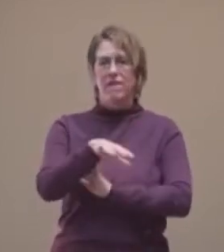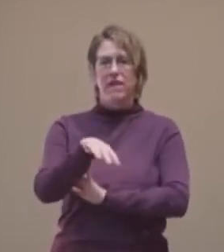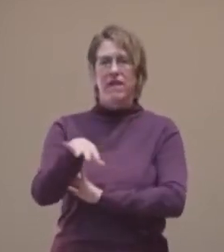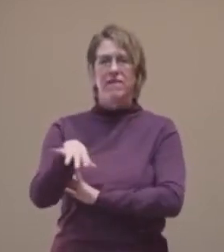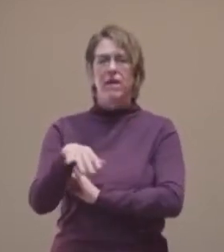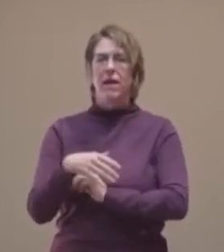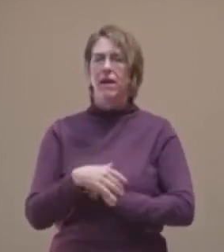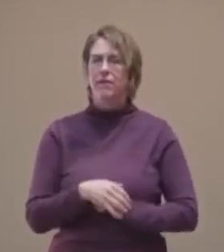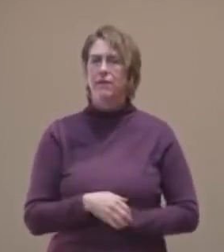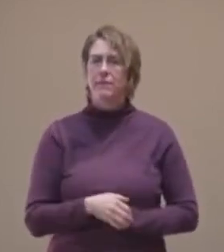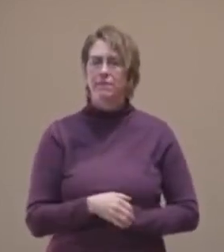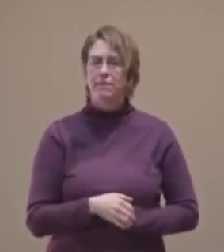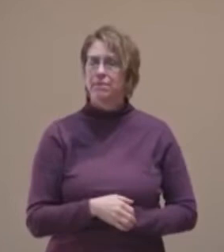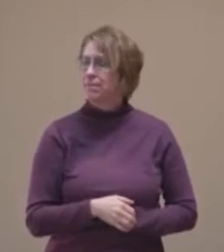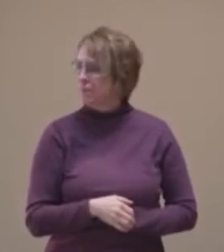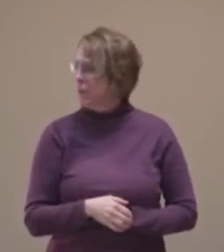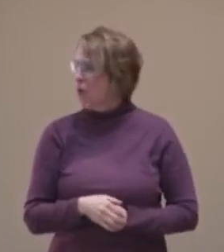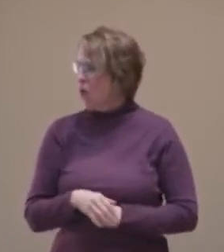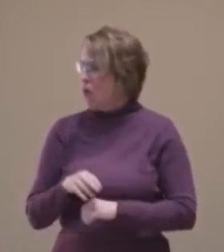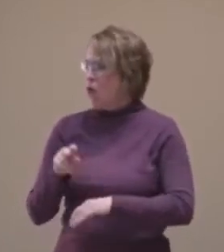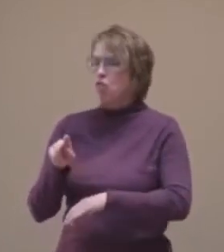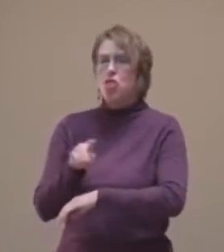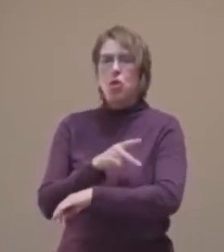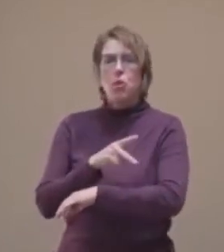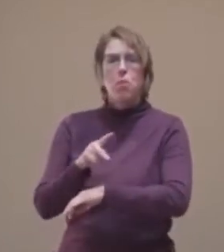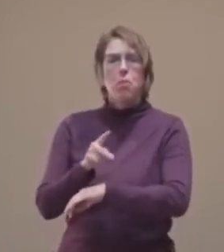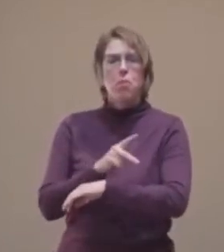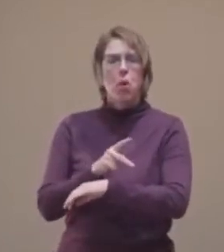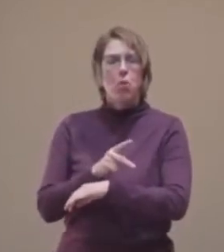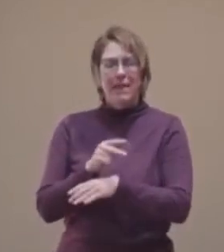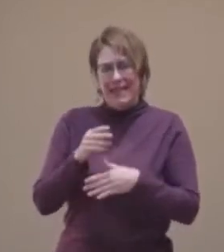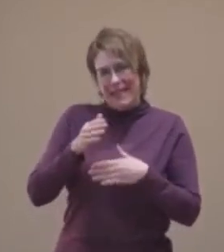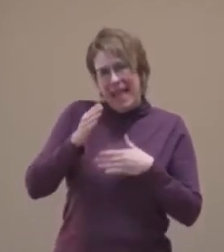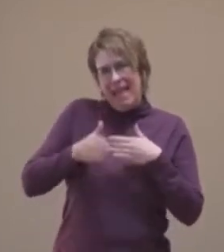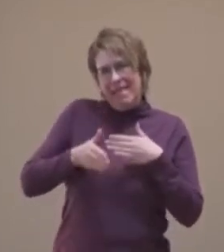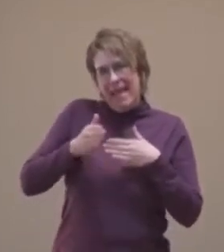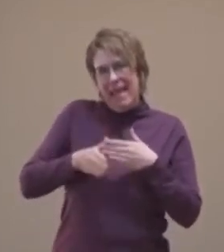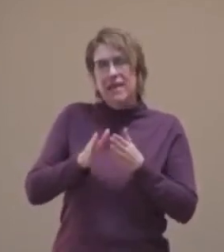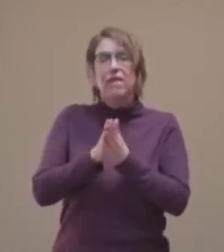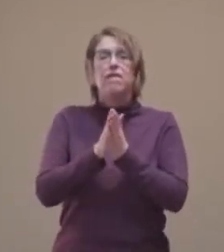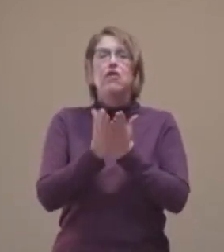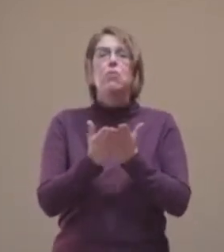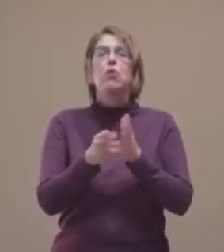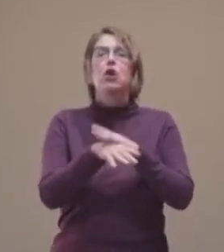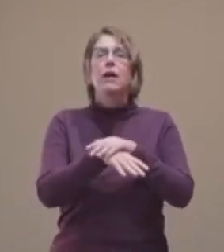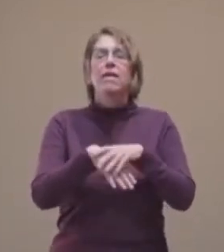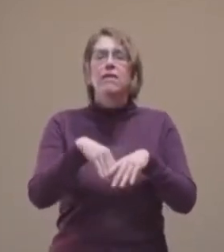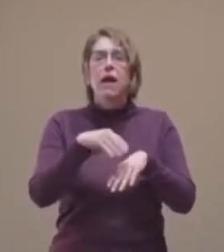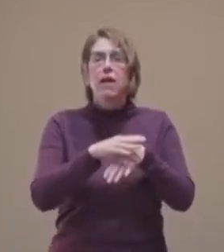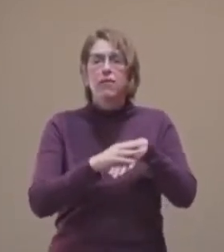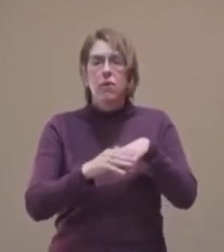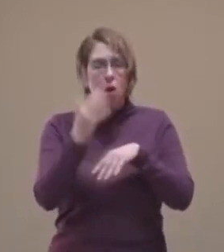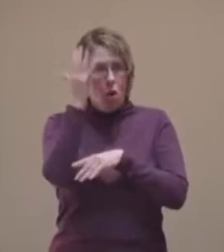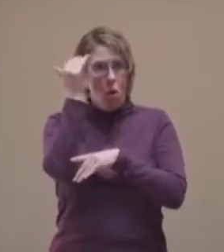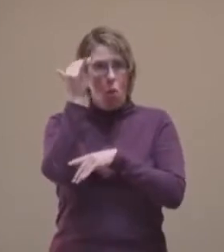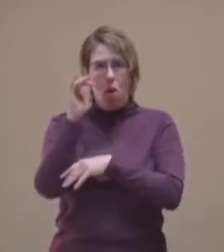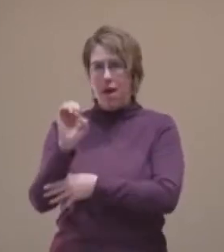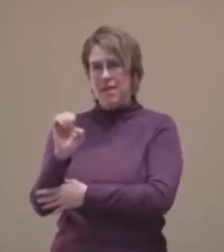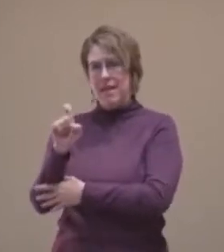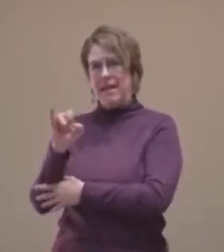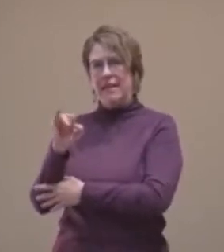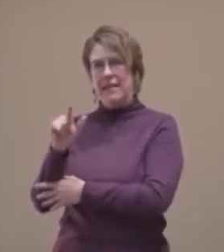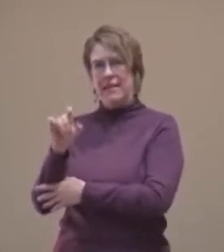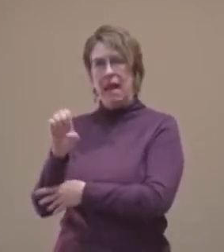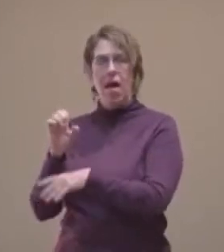This poem comes at the end of what's known as the book of comfort in Isaiah. It's written as the exile ends. We've talked